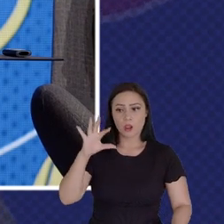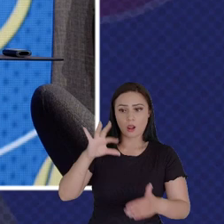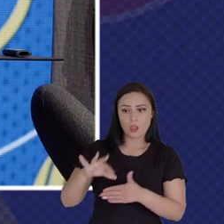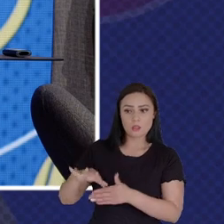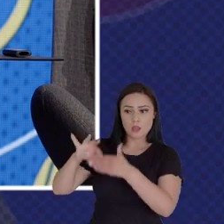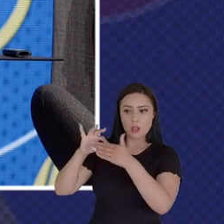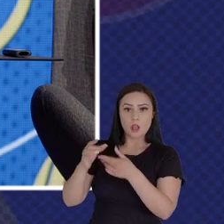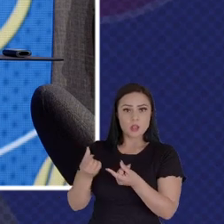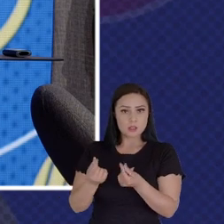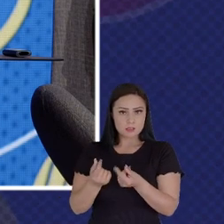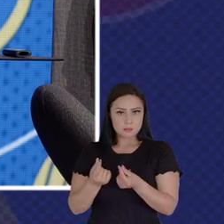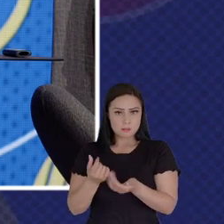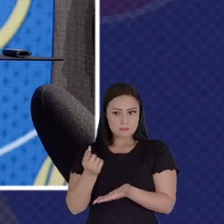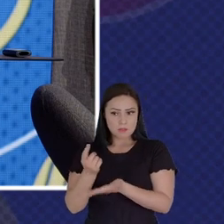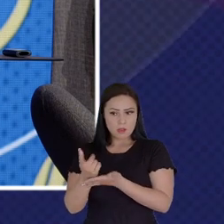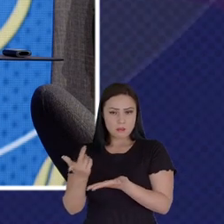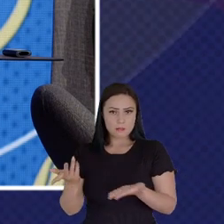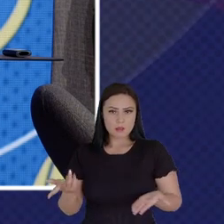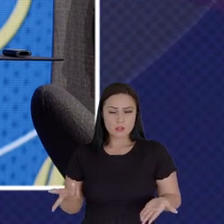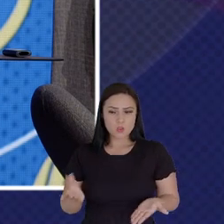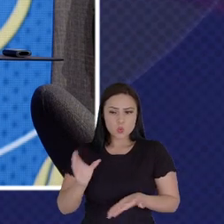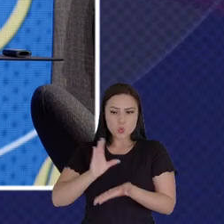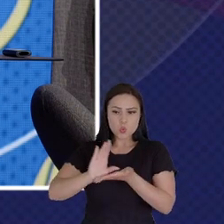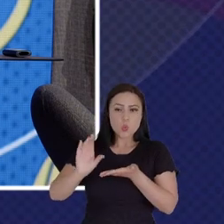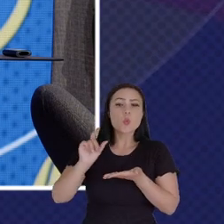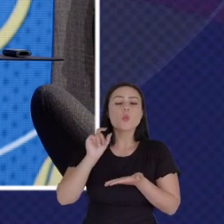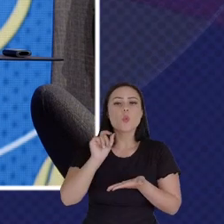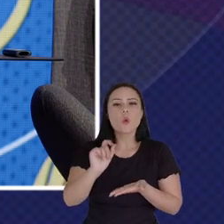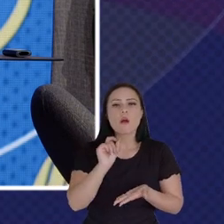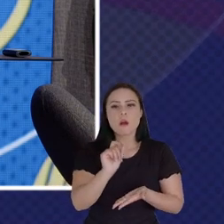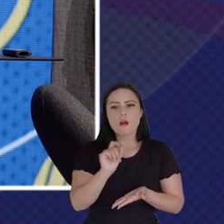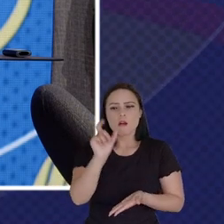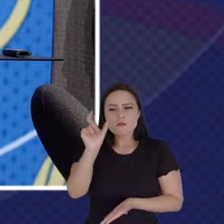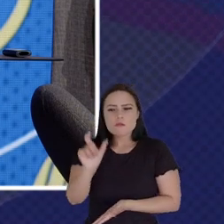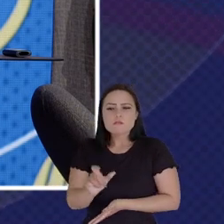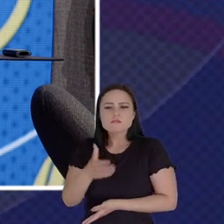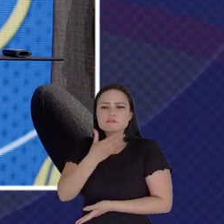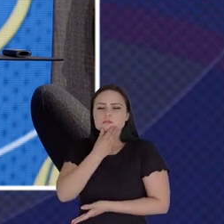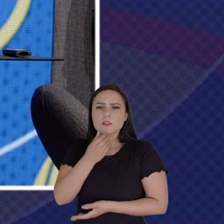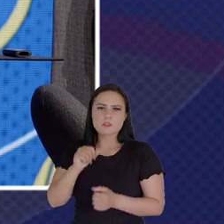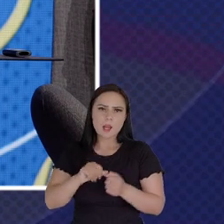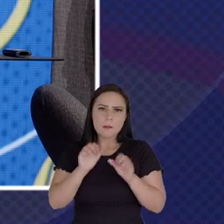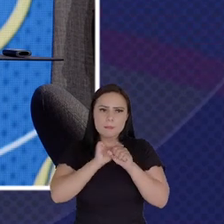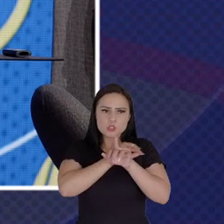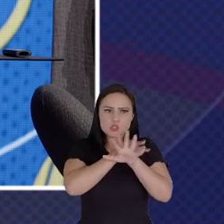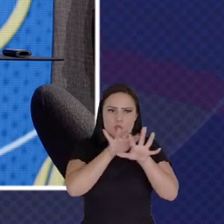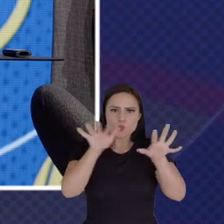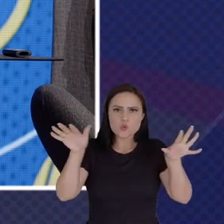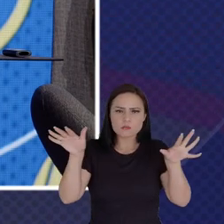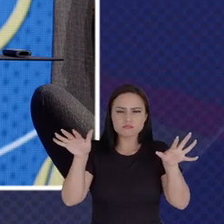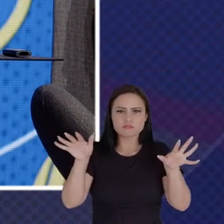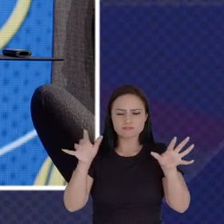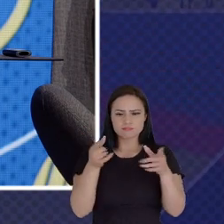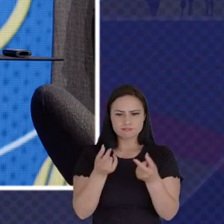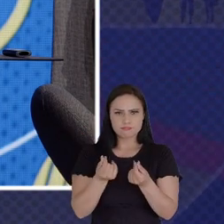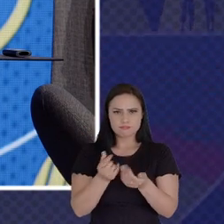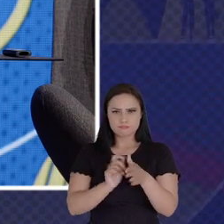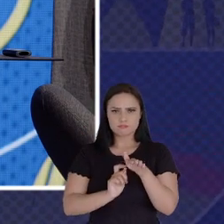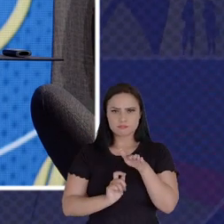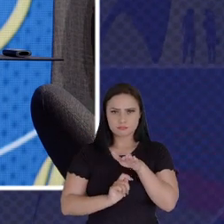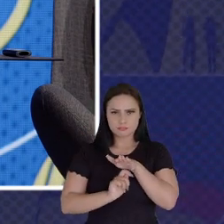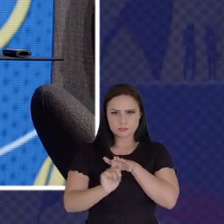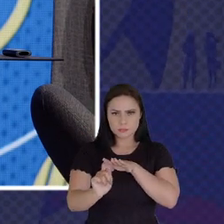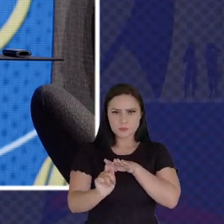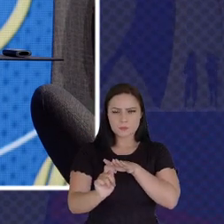You Have To Design Grants With No Strings Attached What Fields In Science Would You Would You